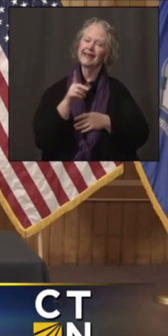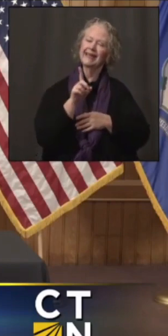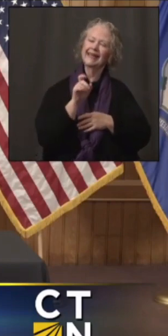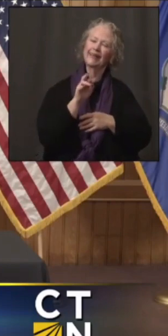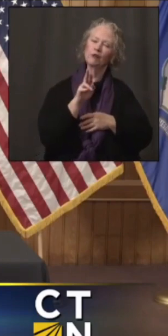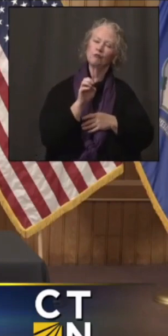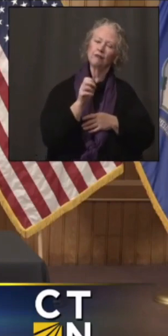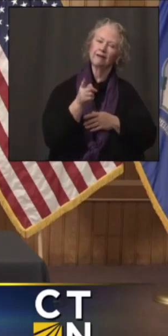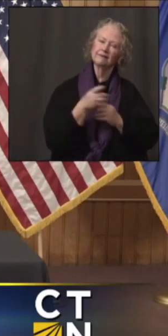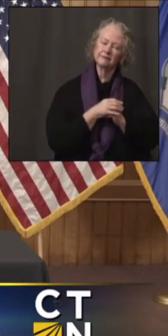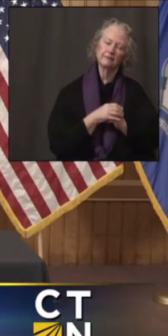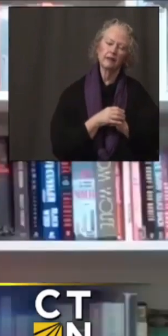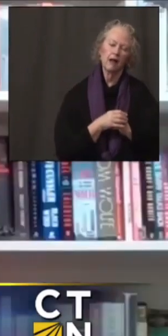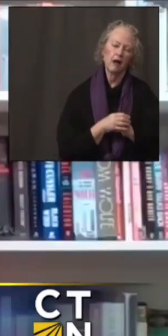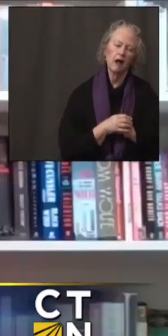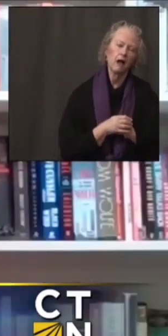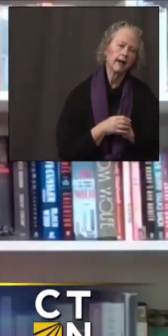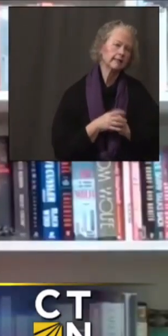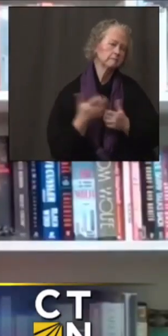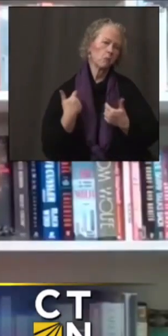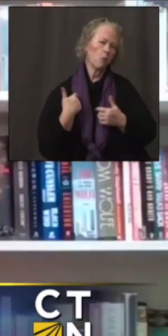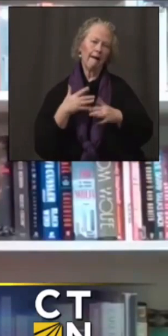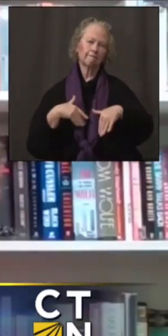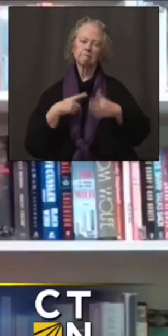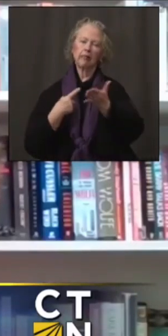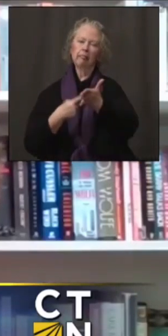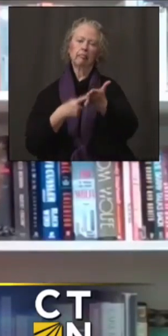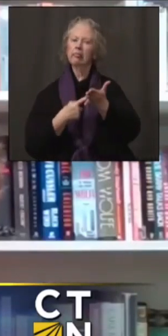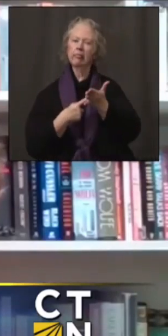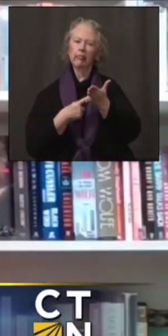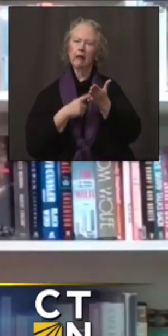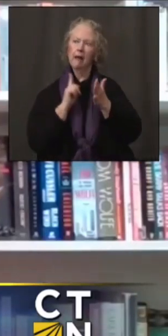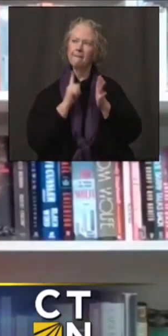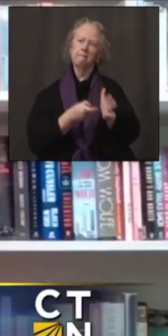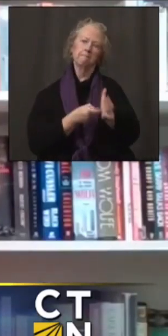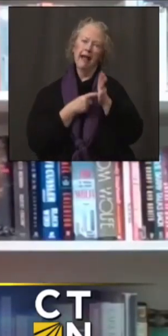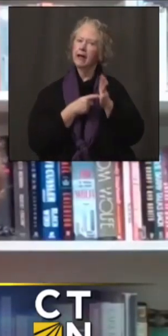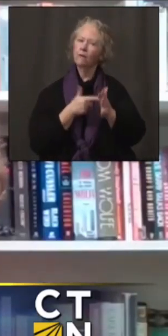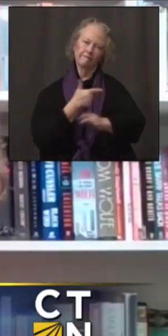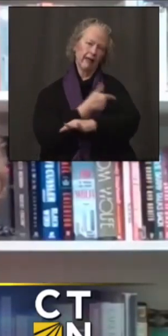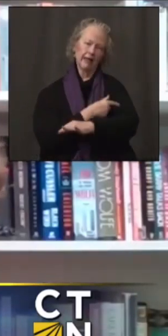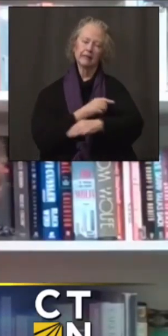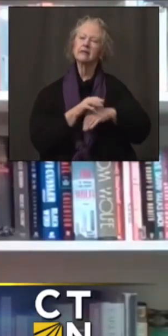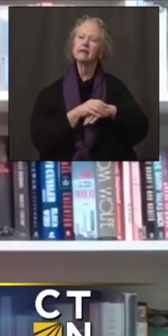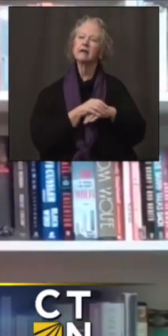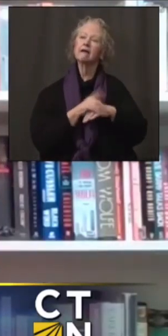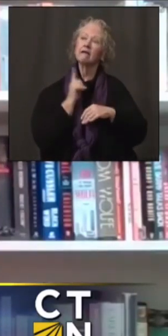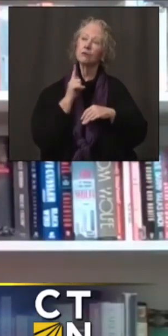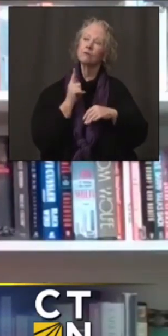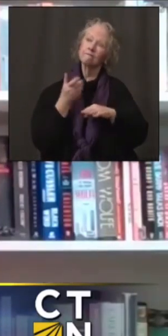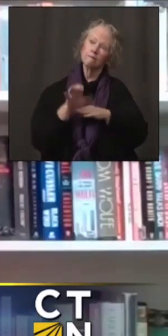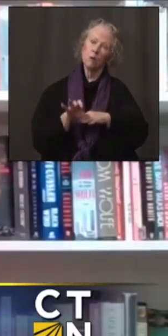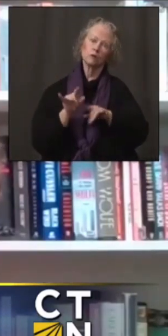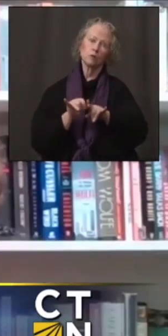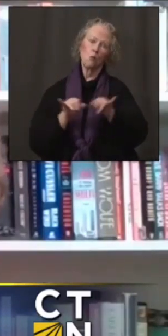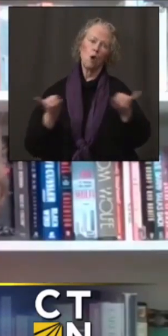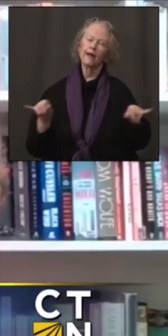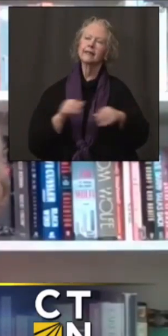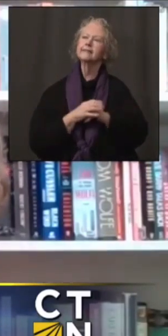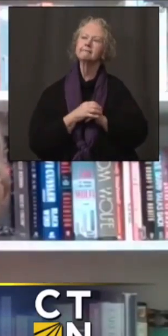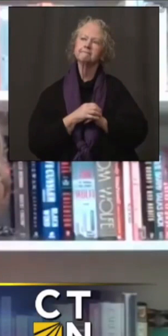No, we, there have been no discussions of mandatory vaccines at this point. And in terms of quarantine, you know, um,